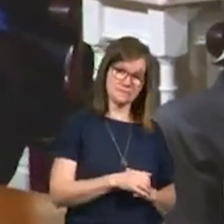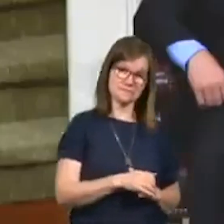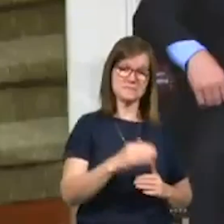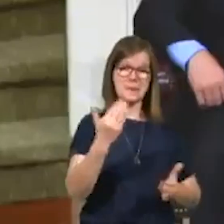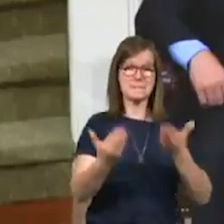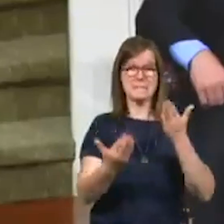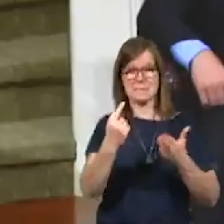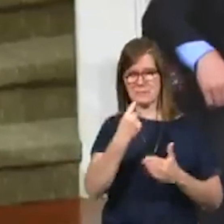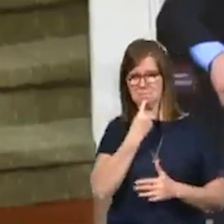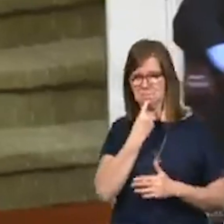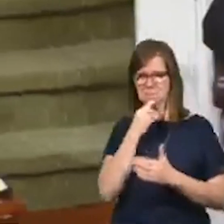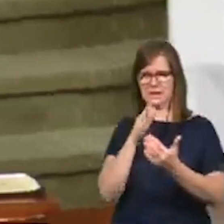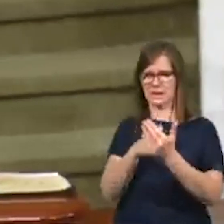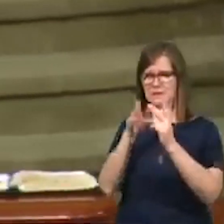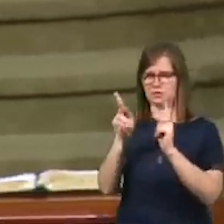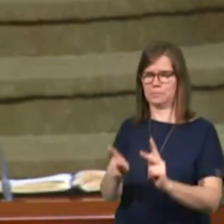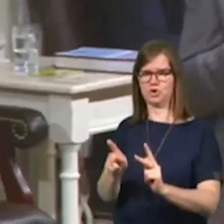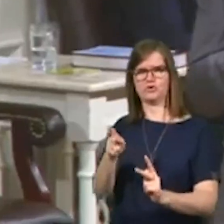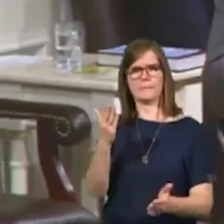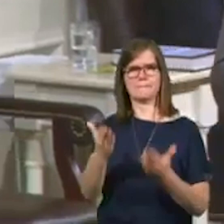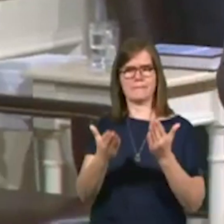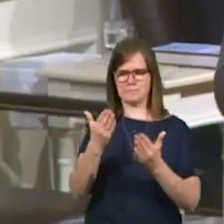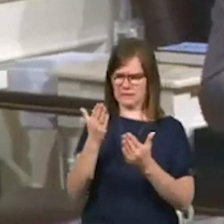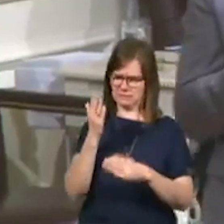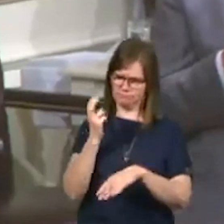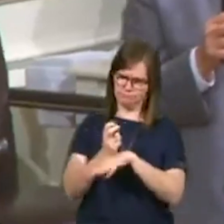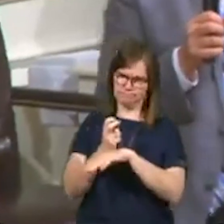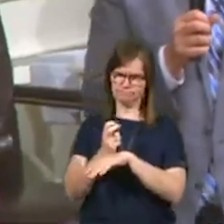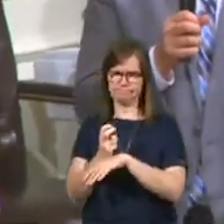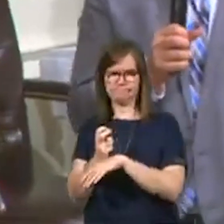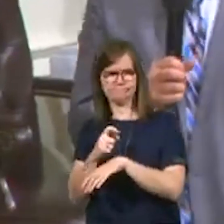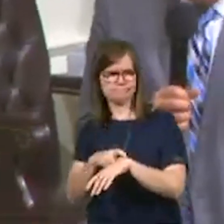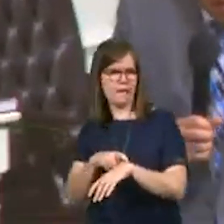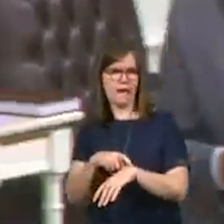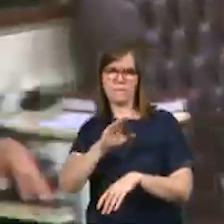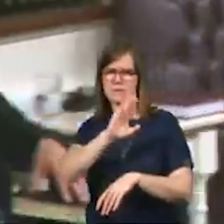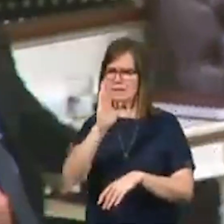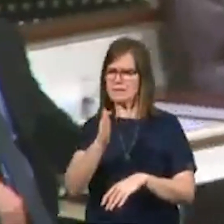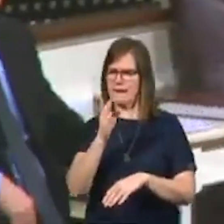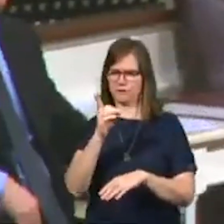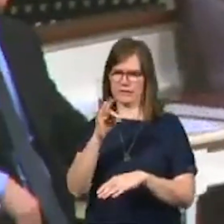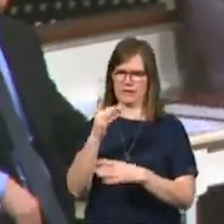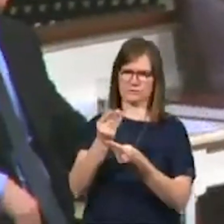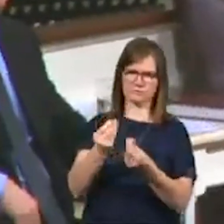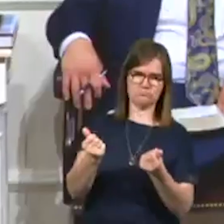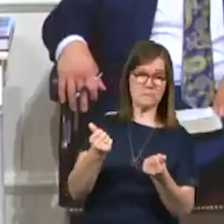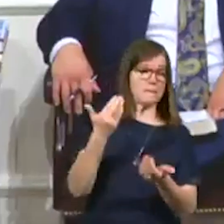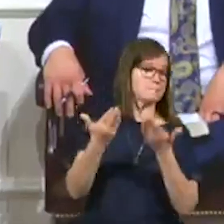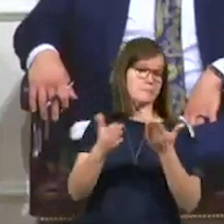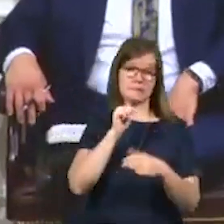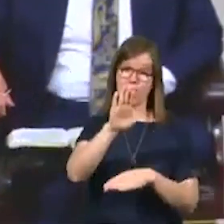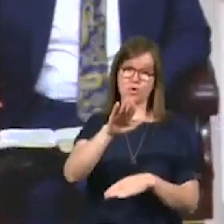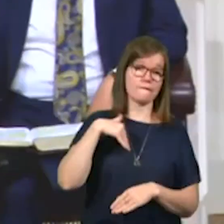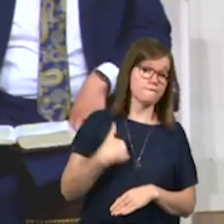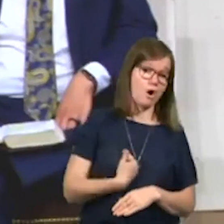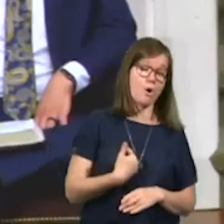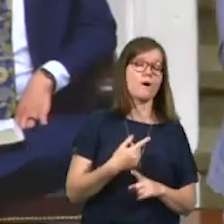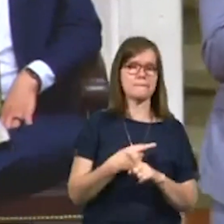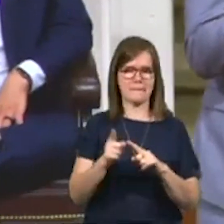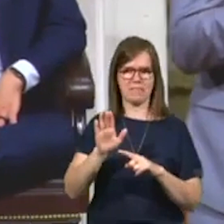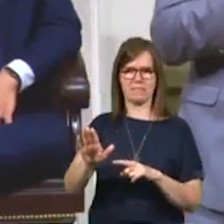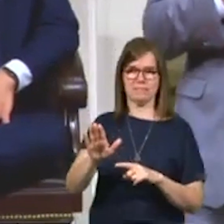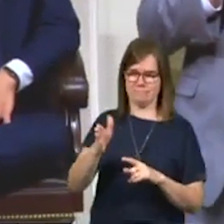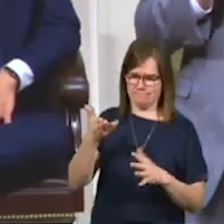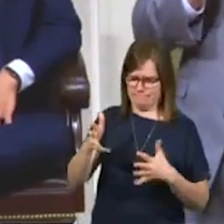Maybe you had some bitterness towards somebody, you had some difficulty and, and you never did make it right. Maybe it wasn't even your fault, but, but it was